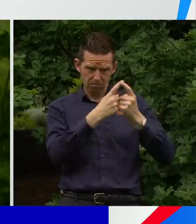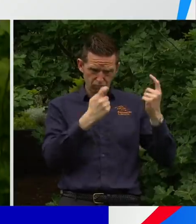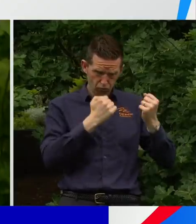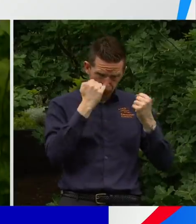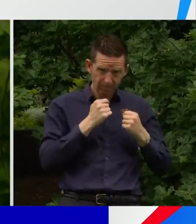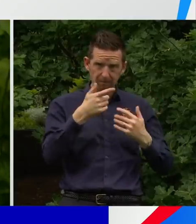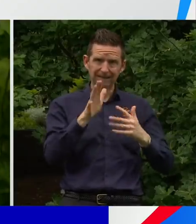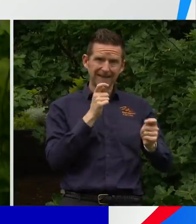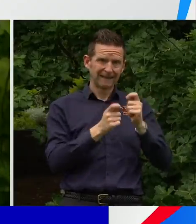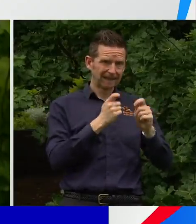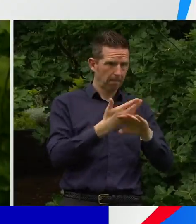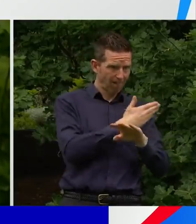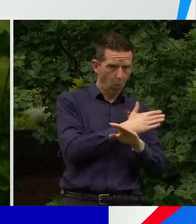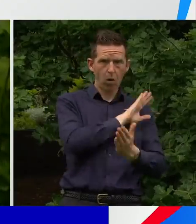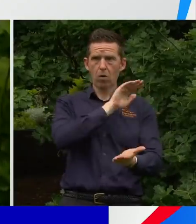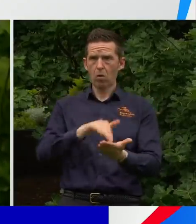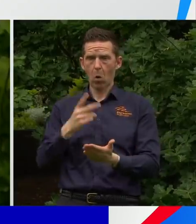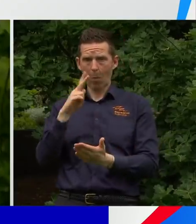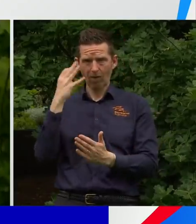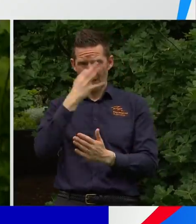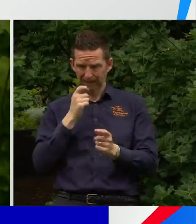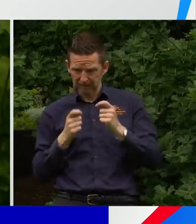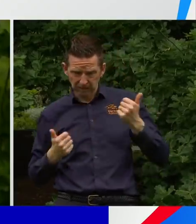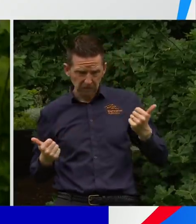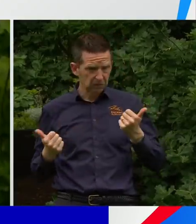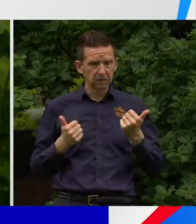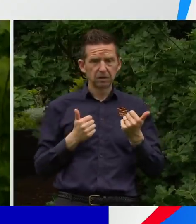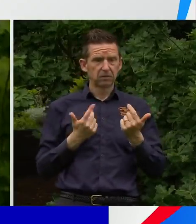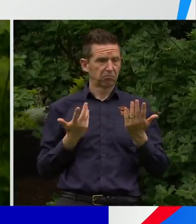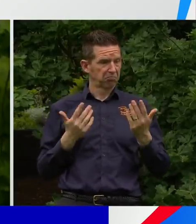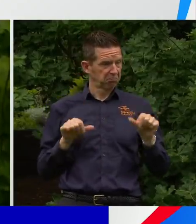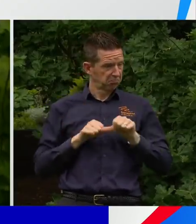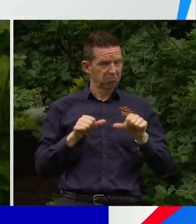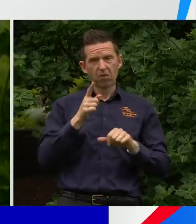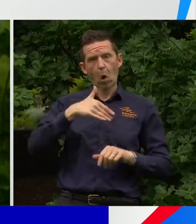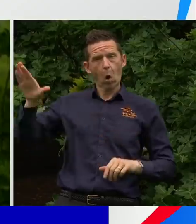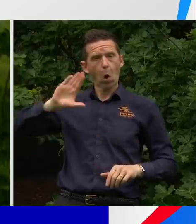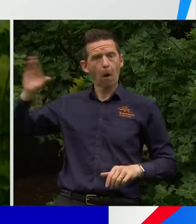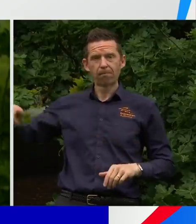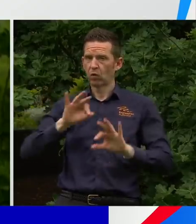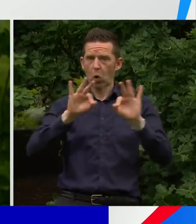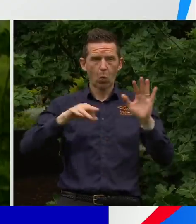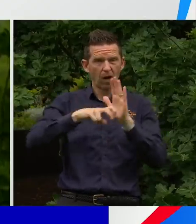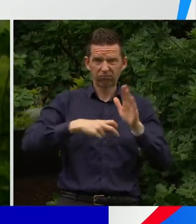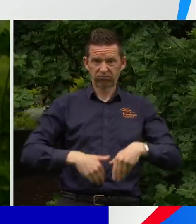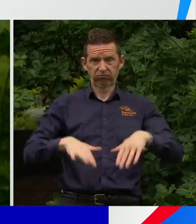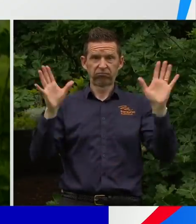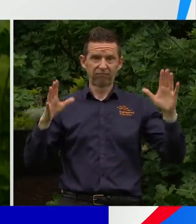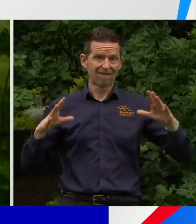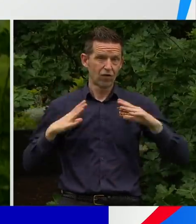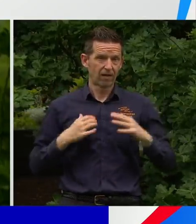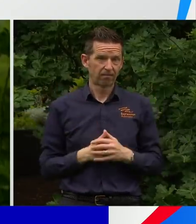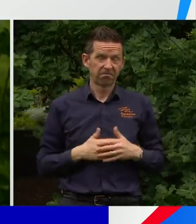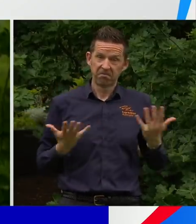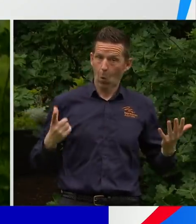24 hours, then you will be able to go home. No hotel quarantine, no ISO, you'll be able to go about your business. And the reason for that